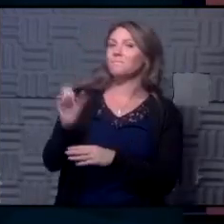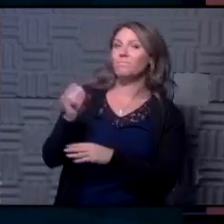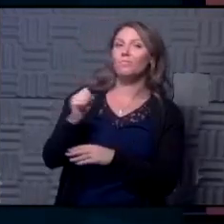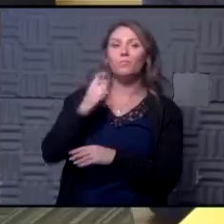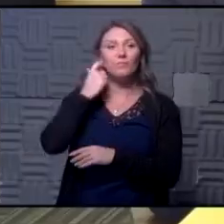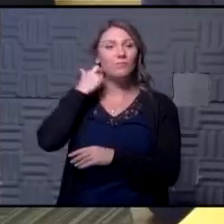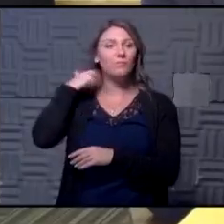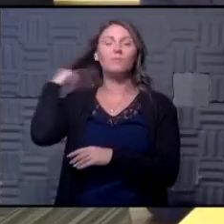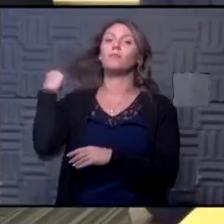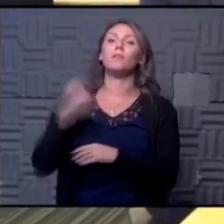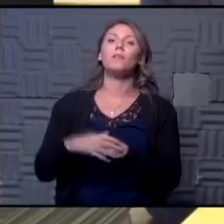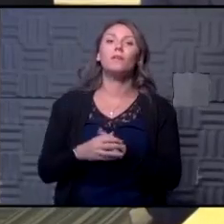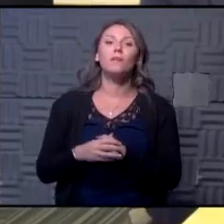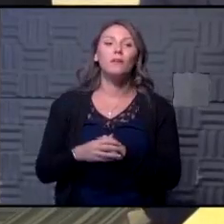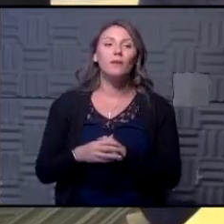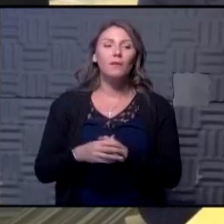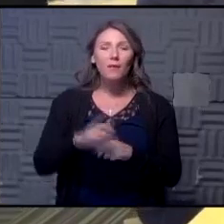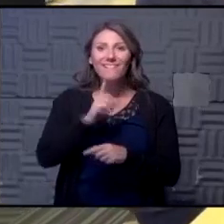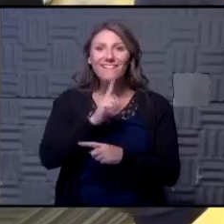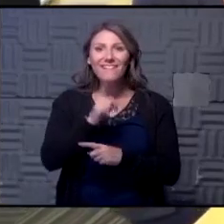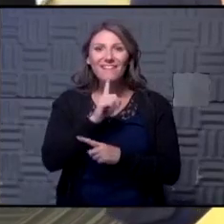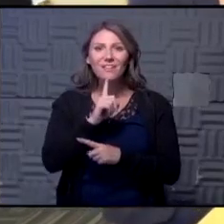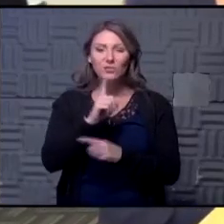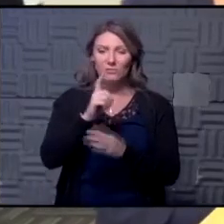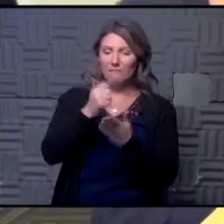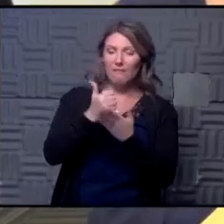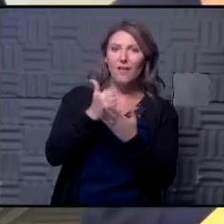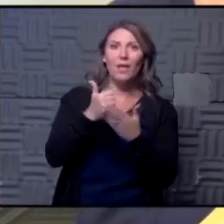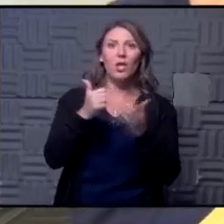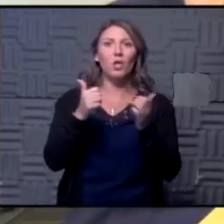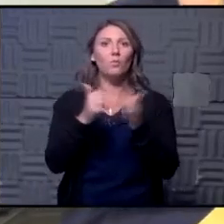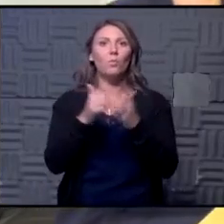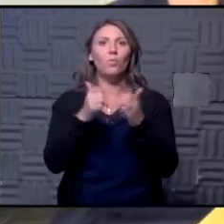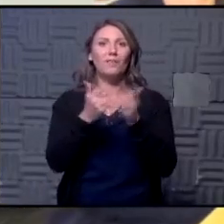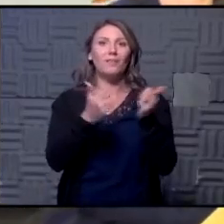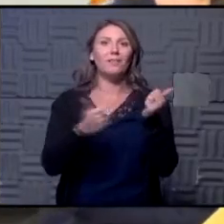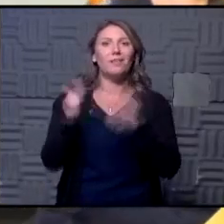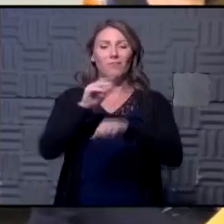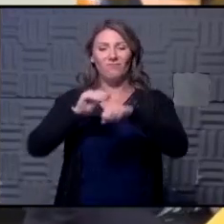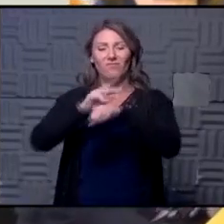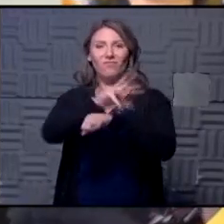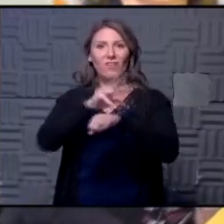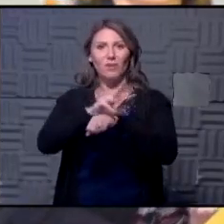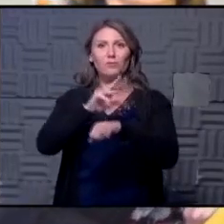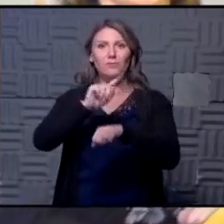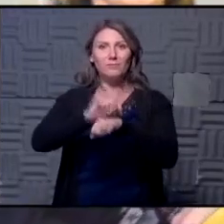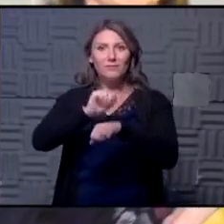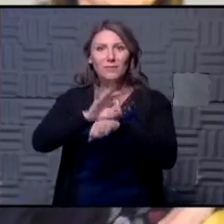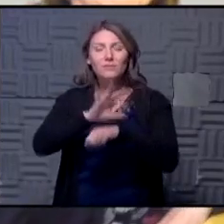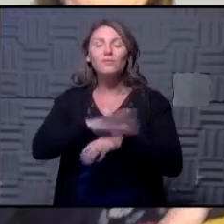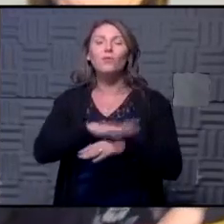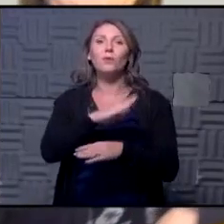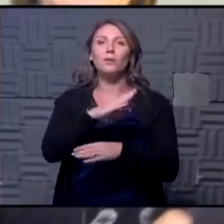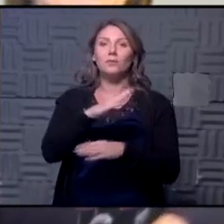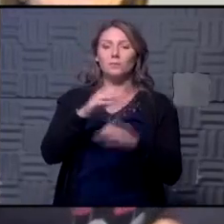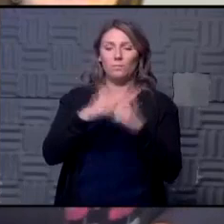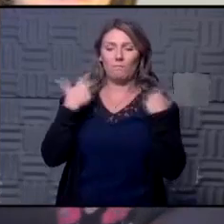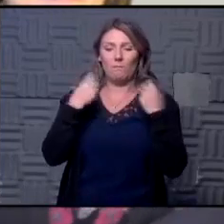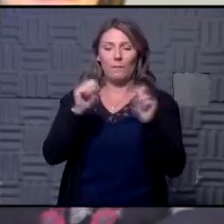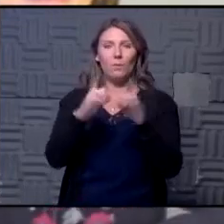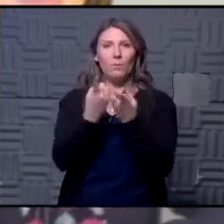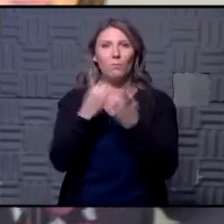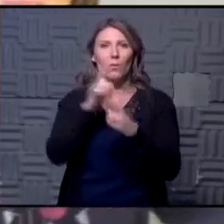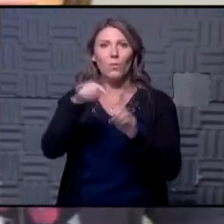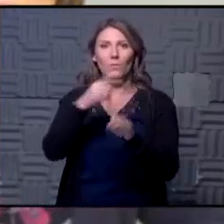yeah so so I actually helped set on the advisory task force uh for the health department and the county as they were putting this together